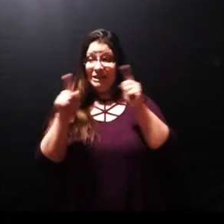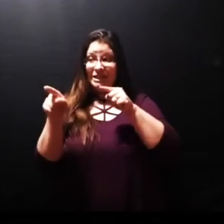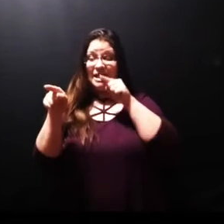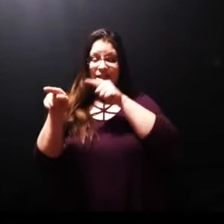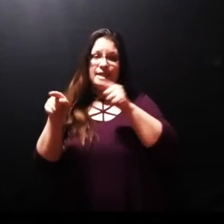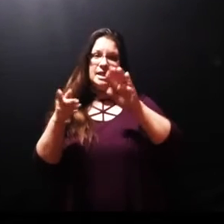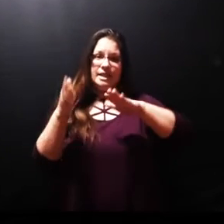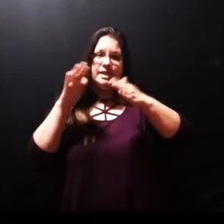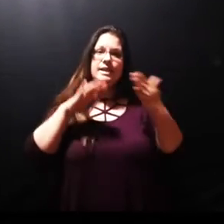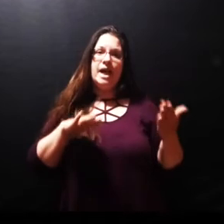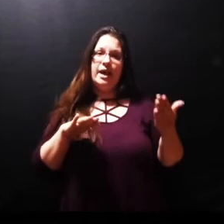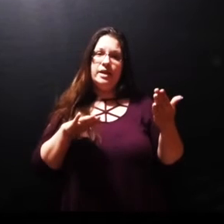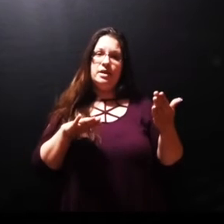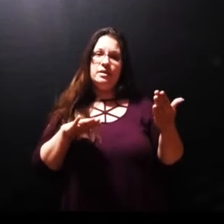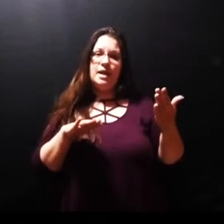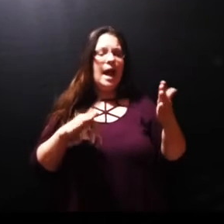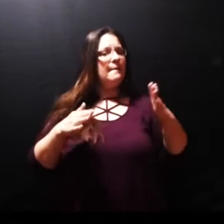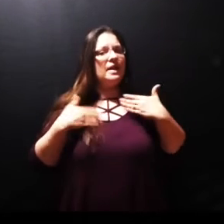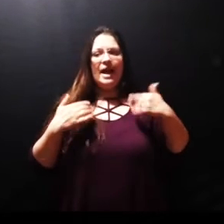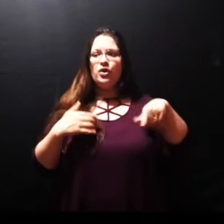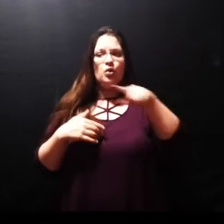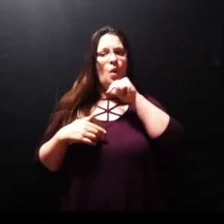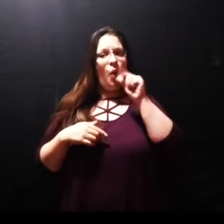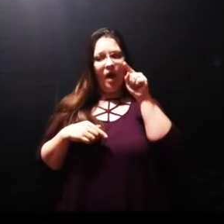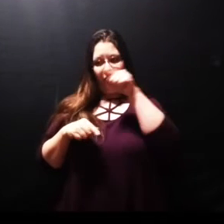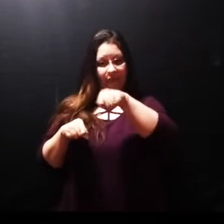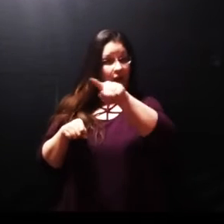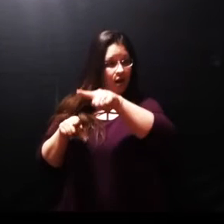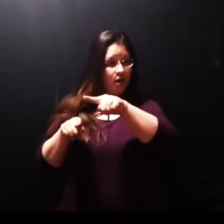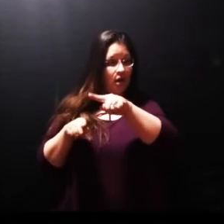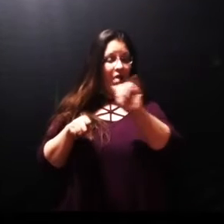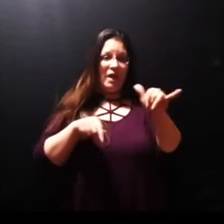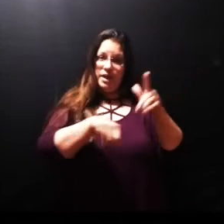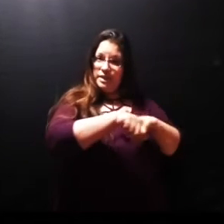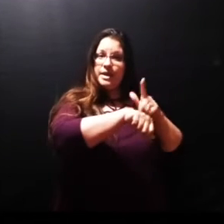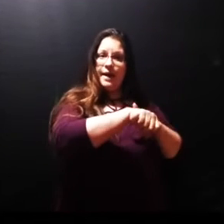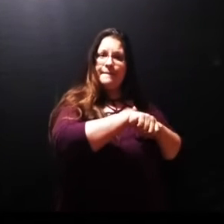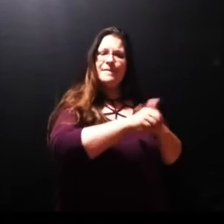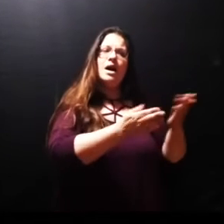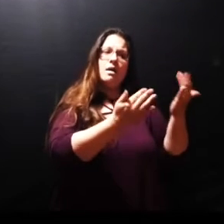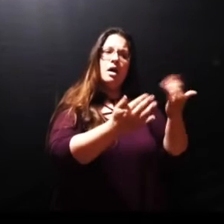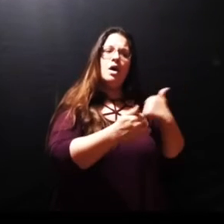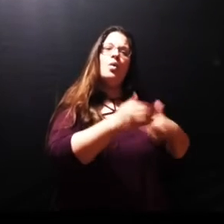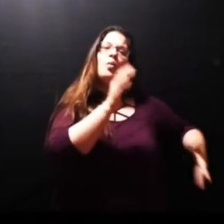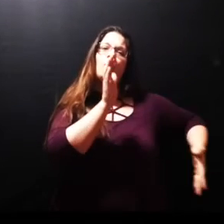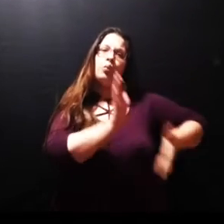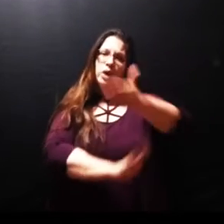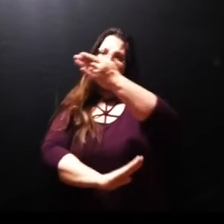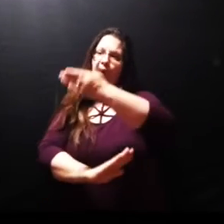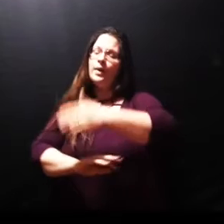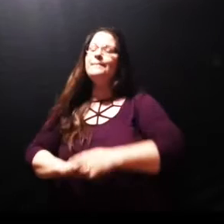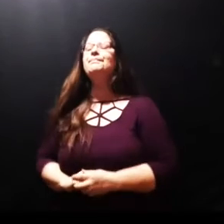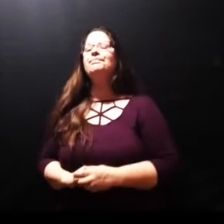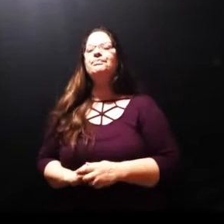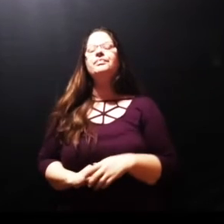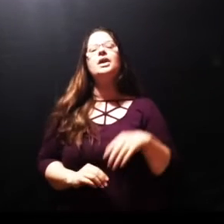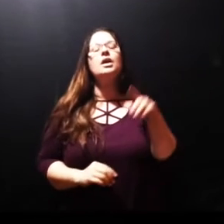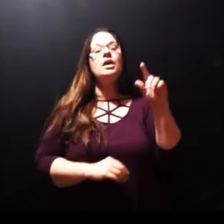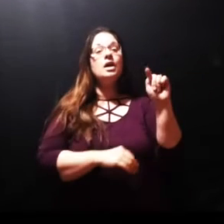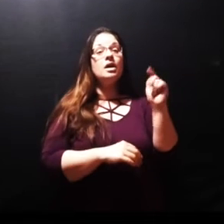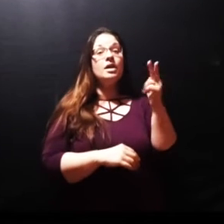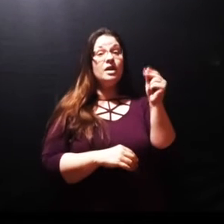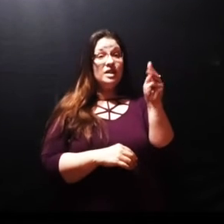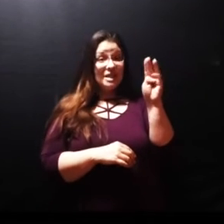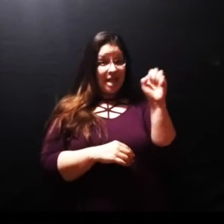believe nevertheless let us go unto him then said Thomas which is called Didymus unto his fellow disciples